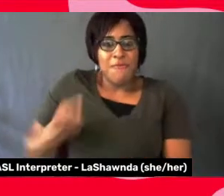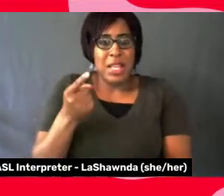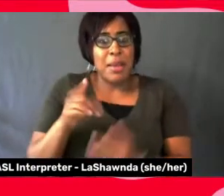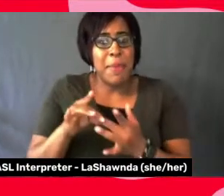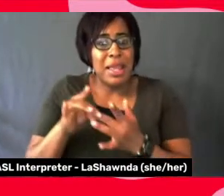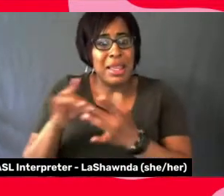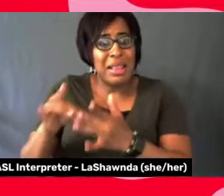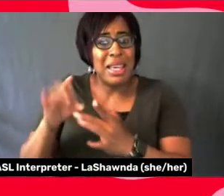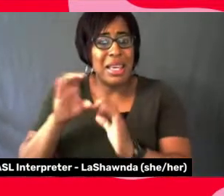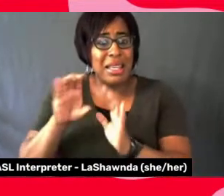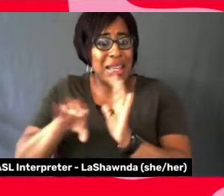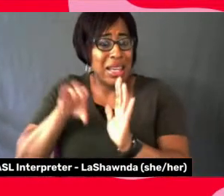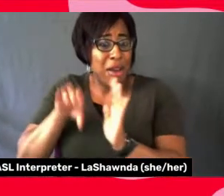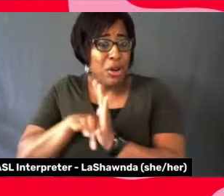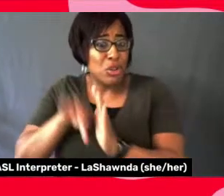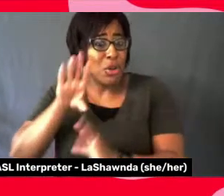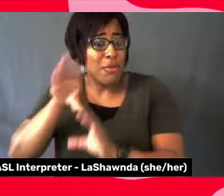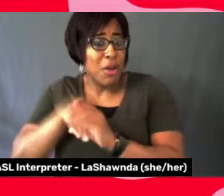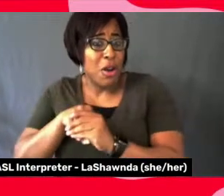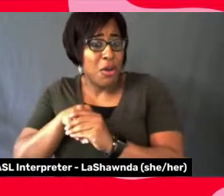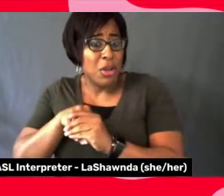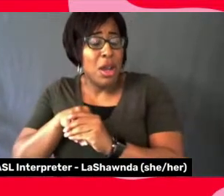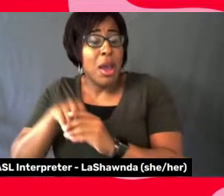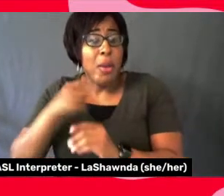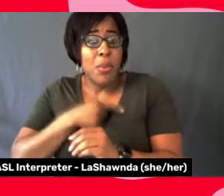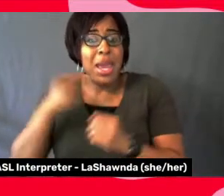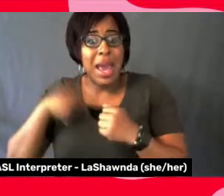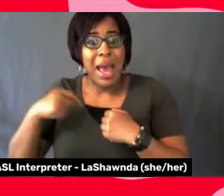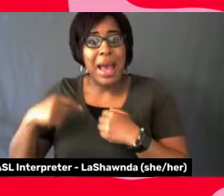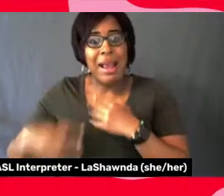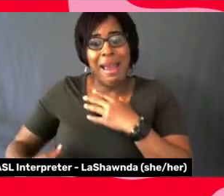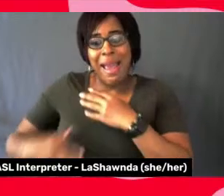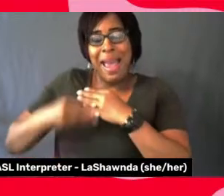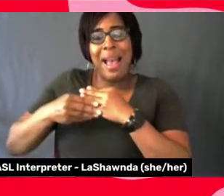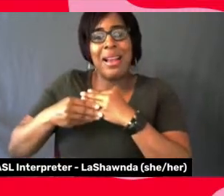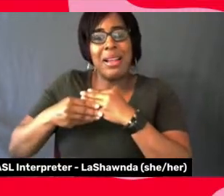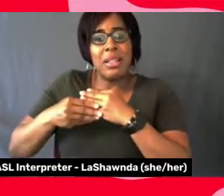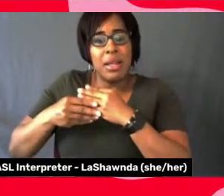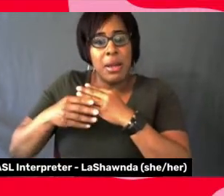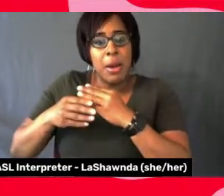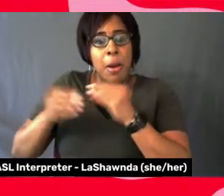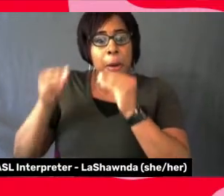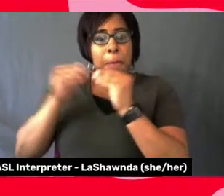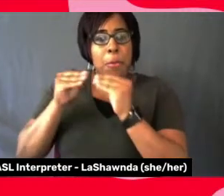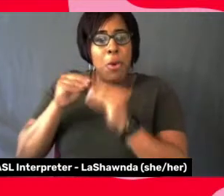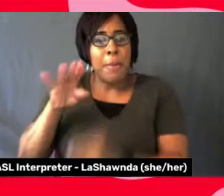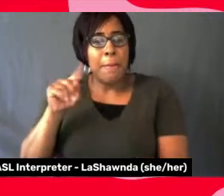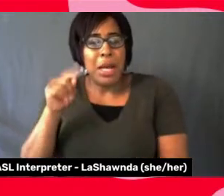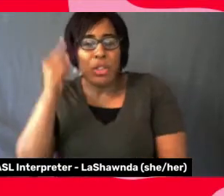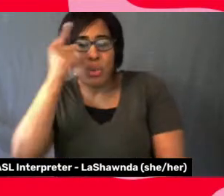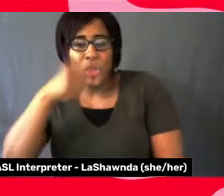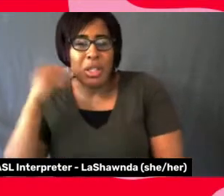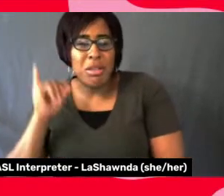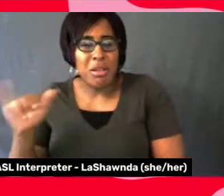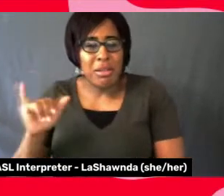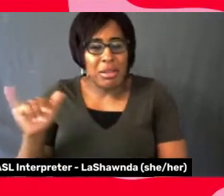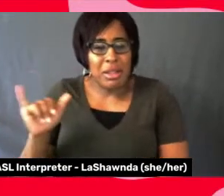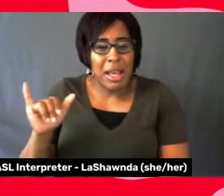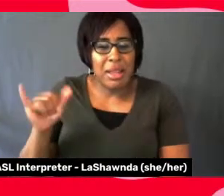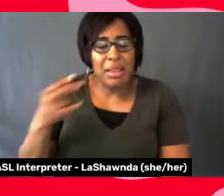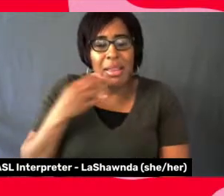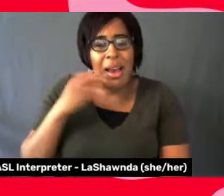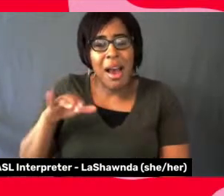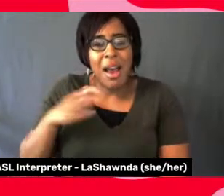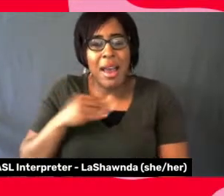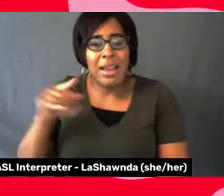piece, who we had built an actual extra butt on her butt. So she would look like the Hot and Tot looked. And I had white